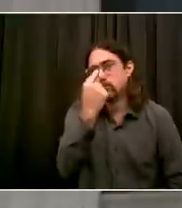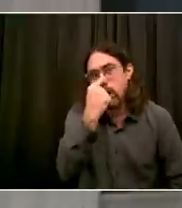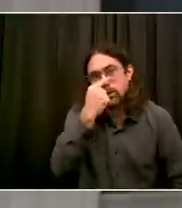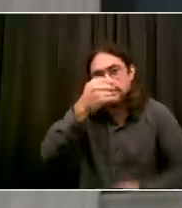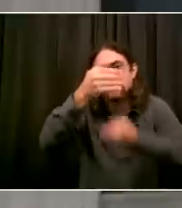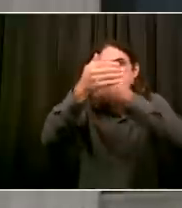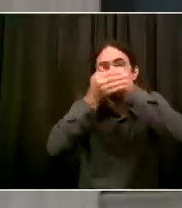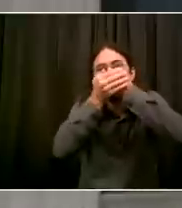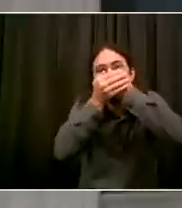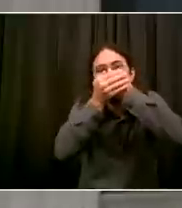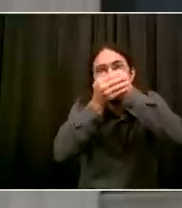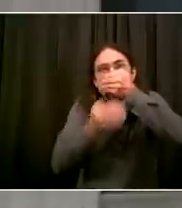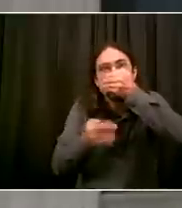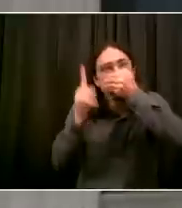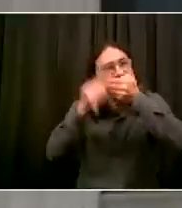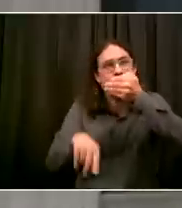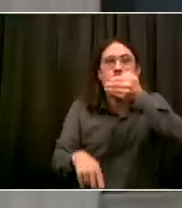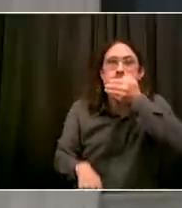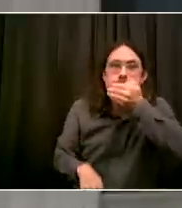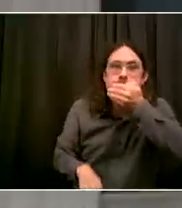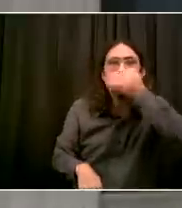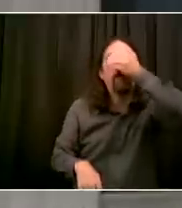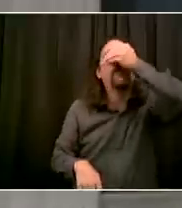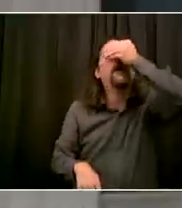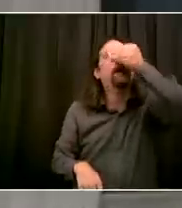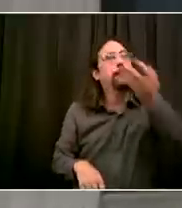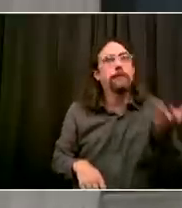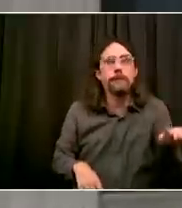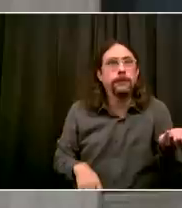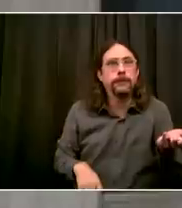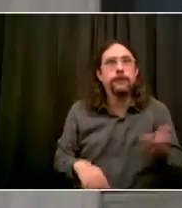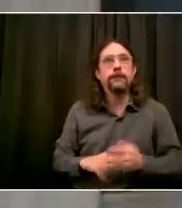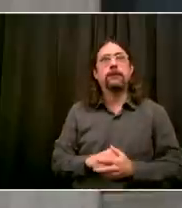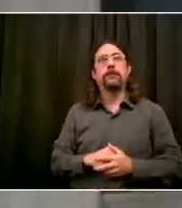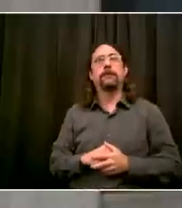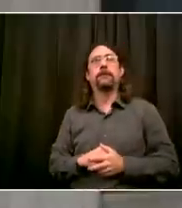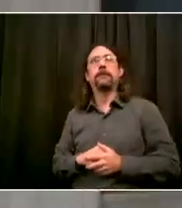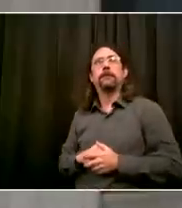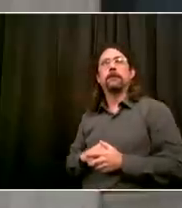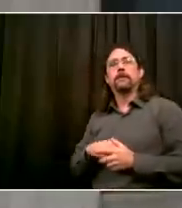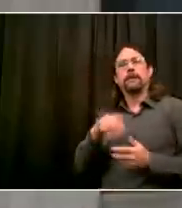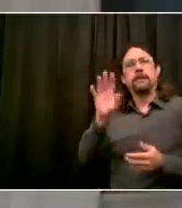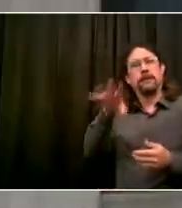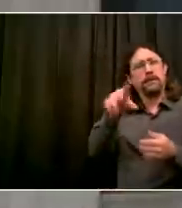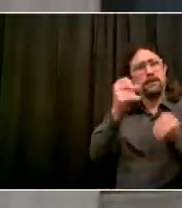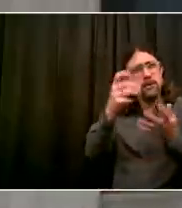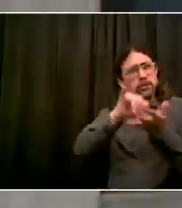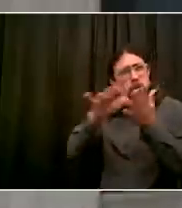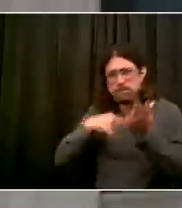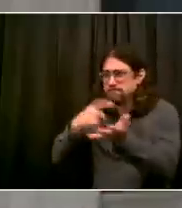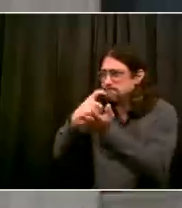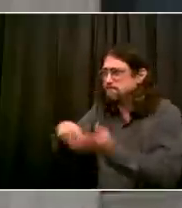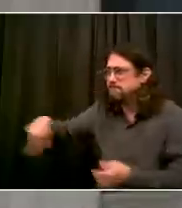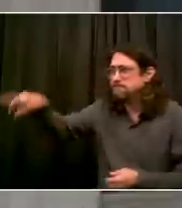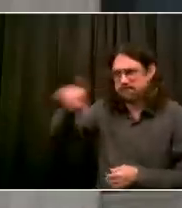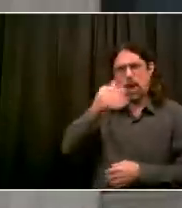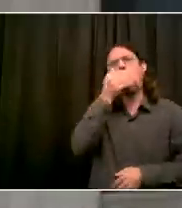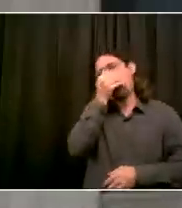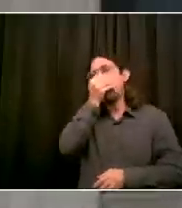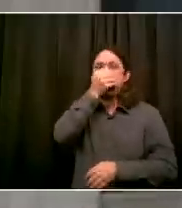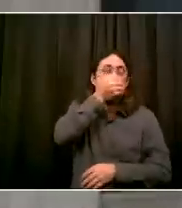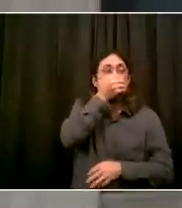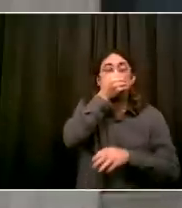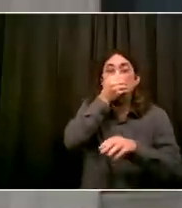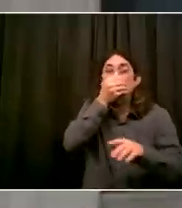wearing my mask on the cell phone. So, please, now that we've convinced people to wear a